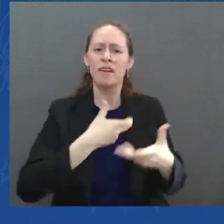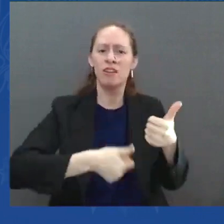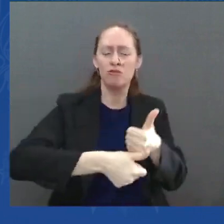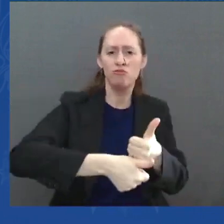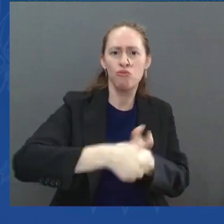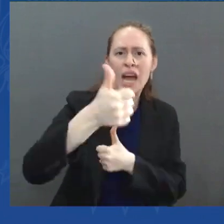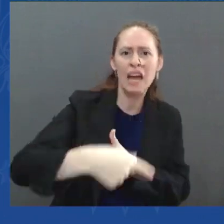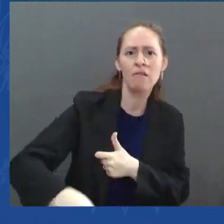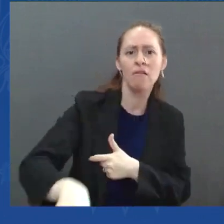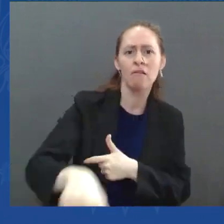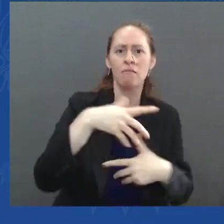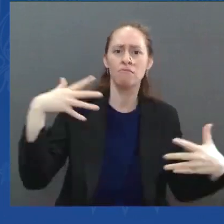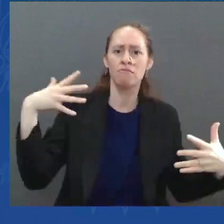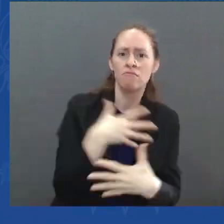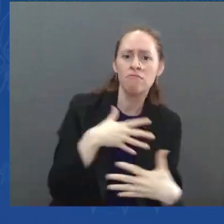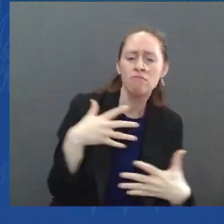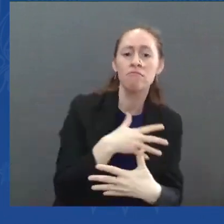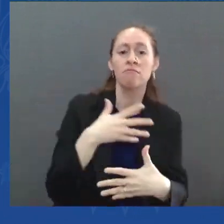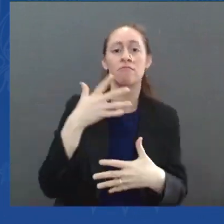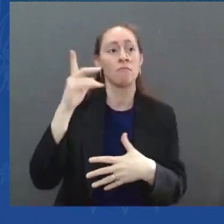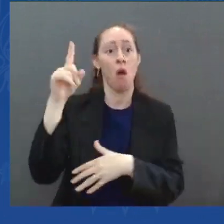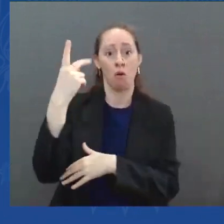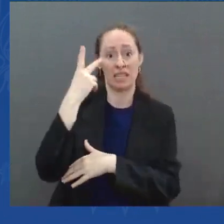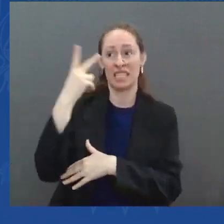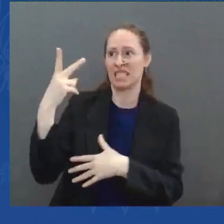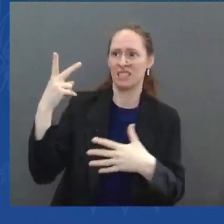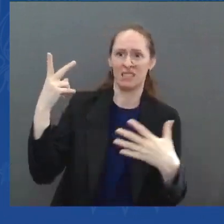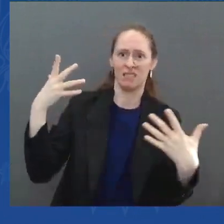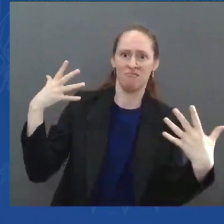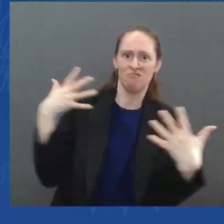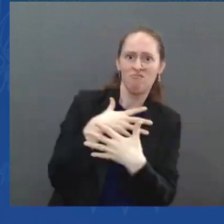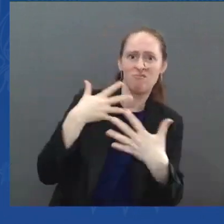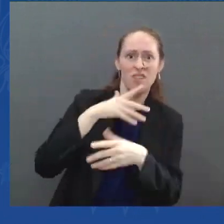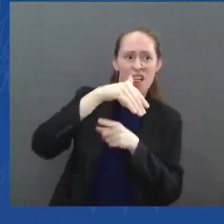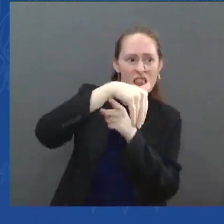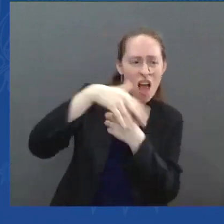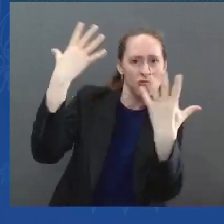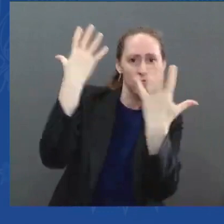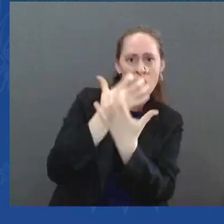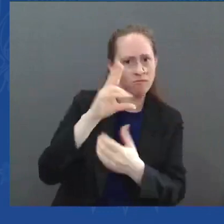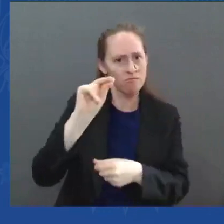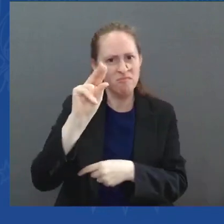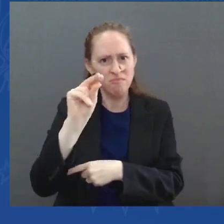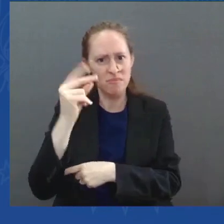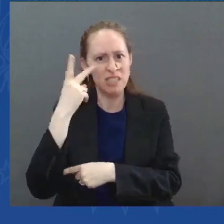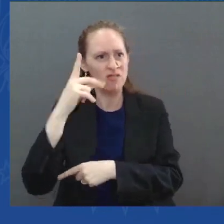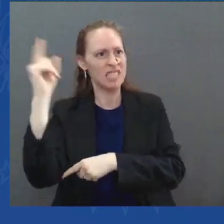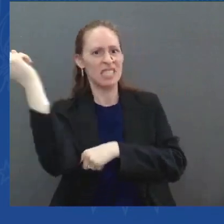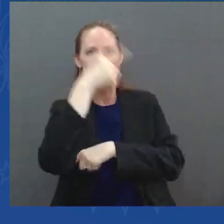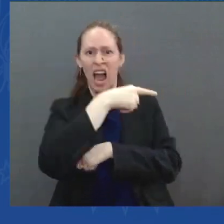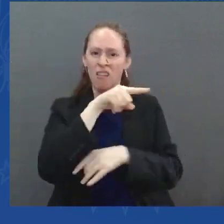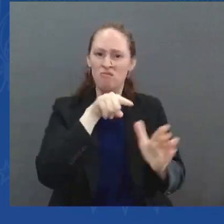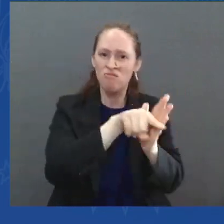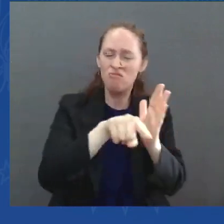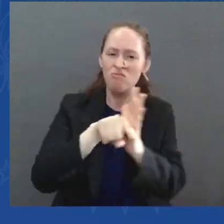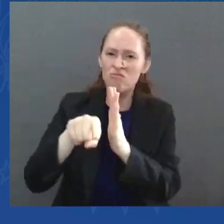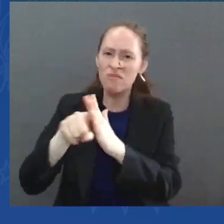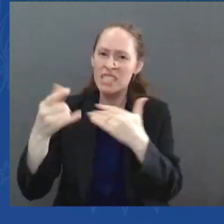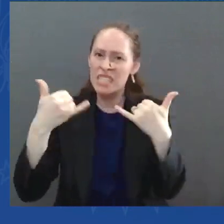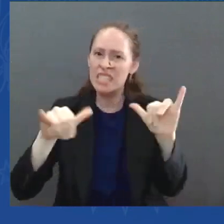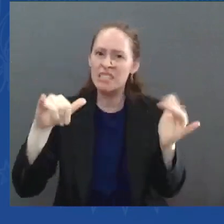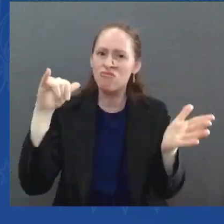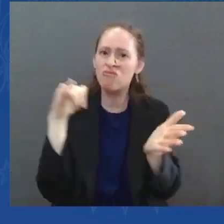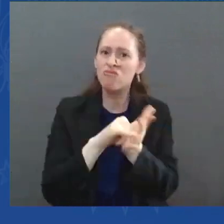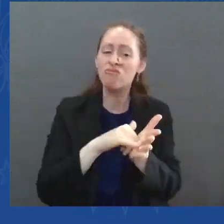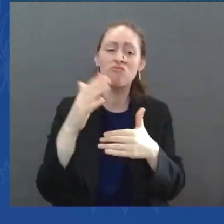hung by nooses from trees, bodies burned and drowned and castrated. Their crimes?